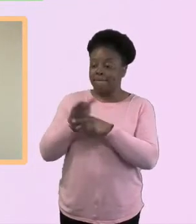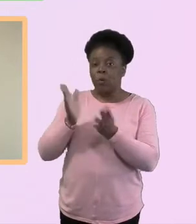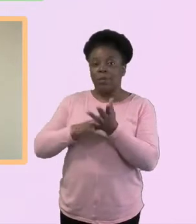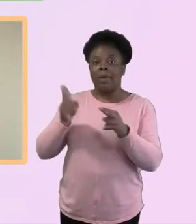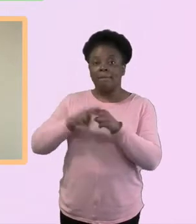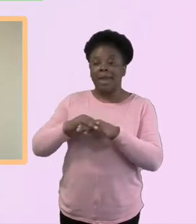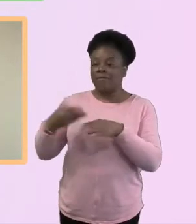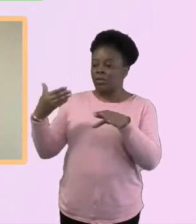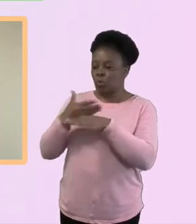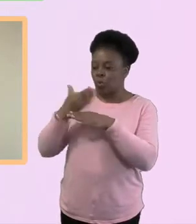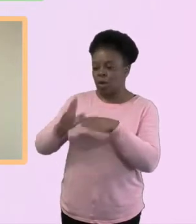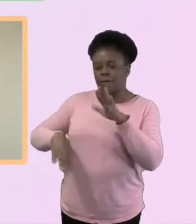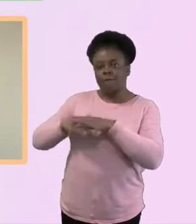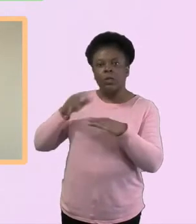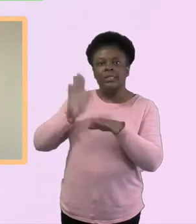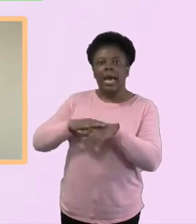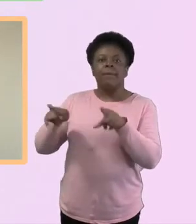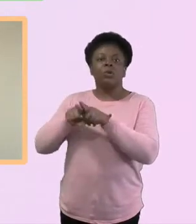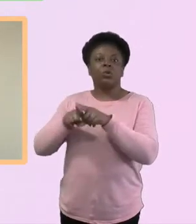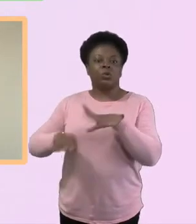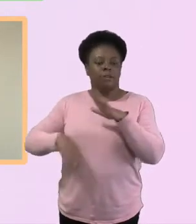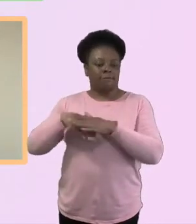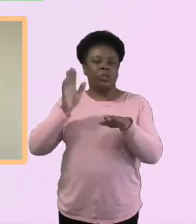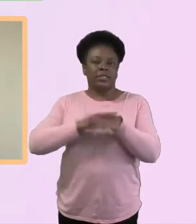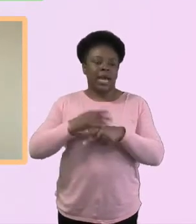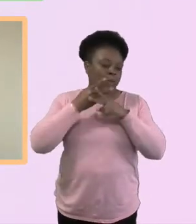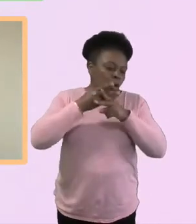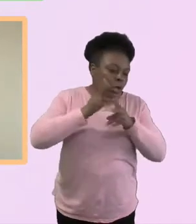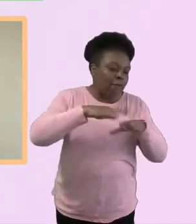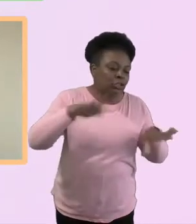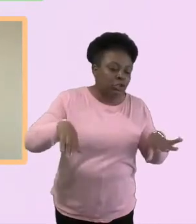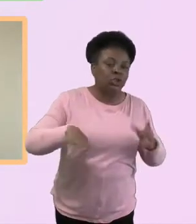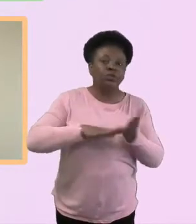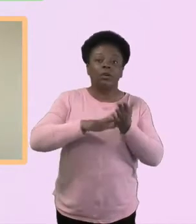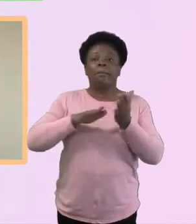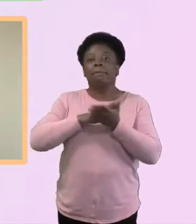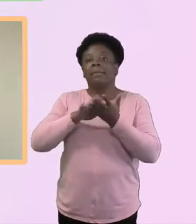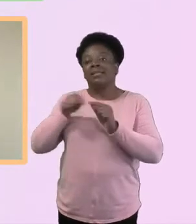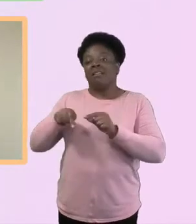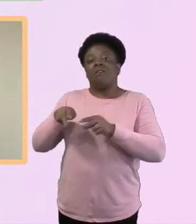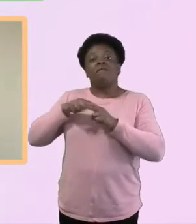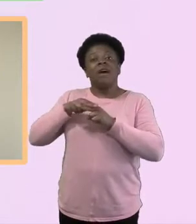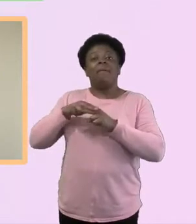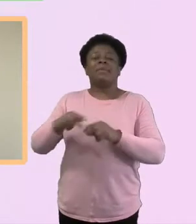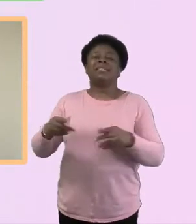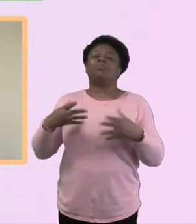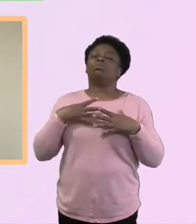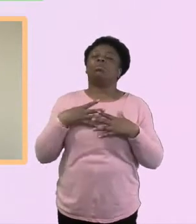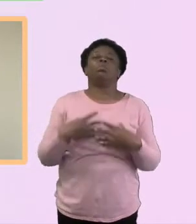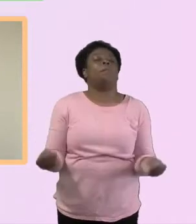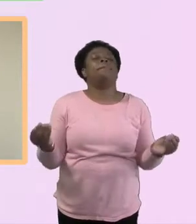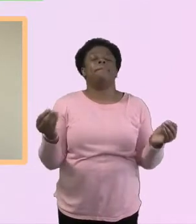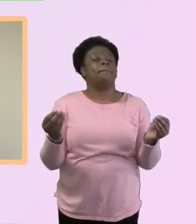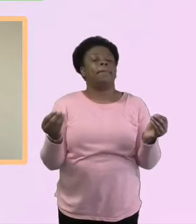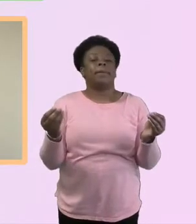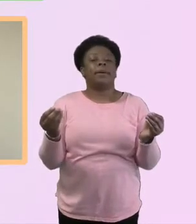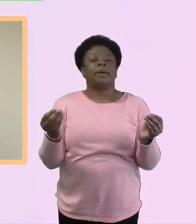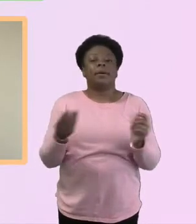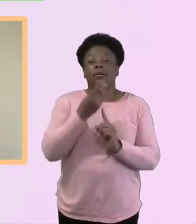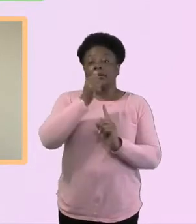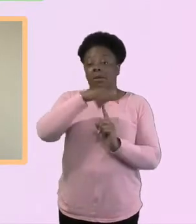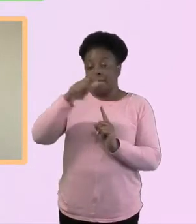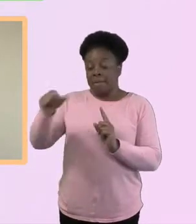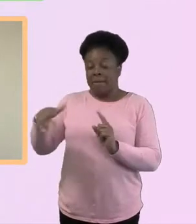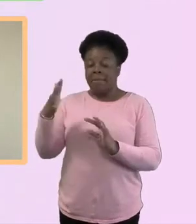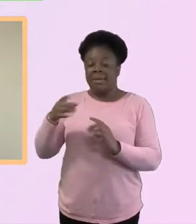children. Um, so they're exhausted, you know, so, you know, that, and then we've have other people who have been able to say,